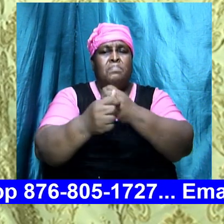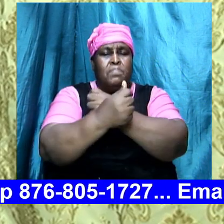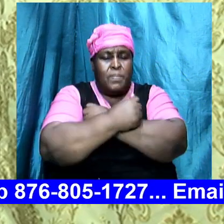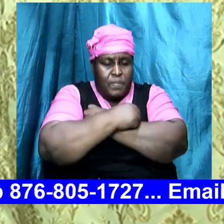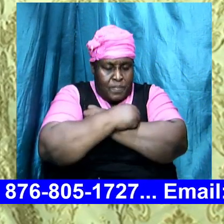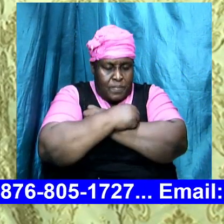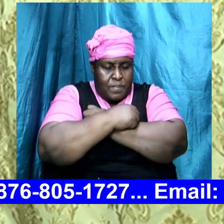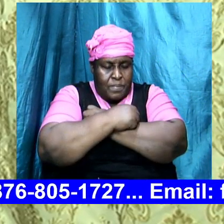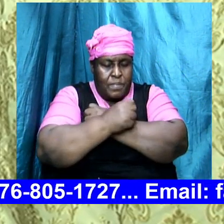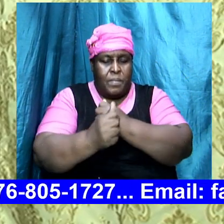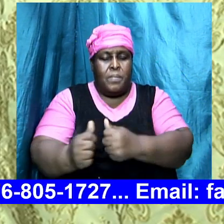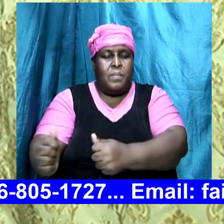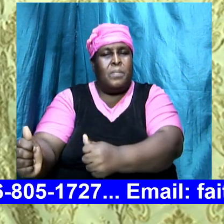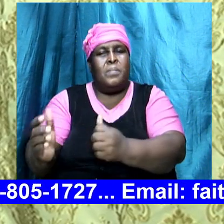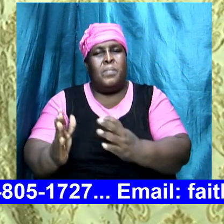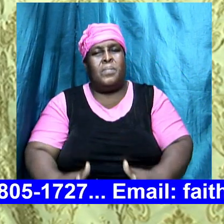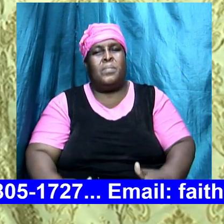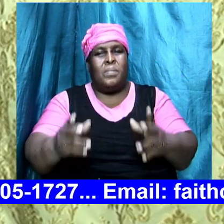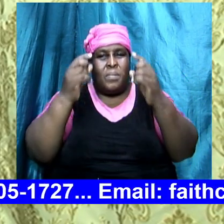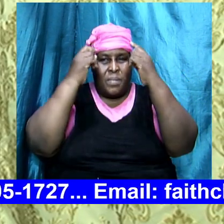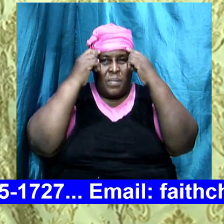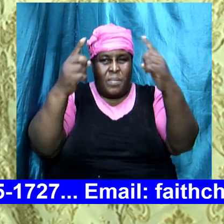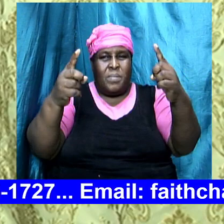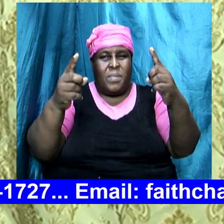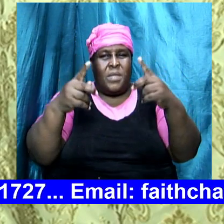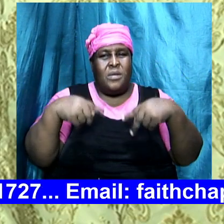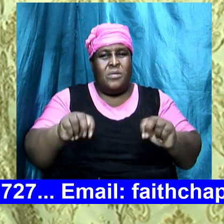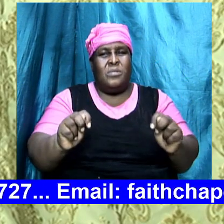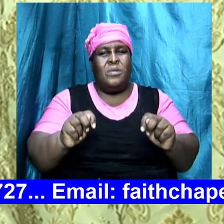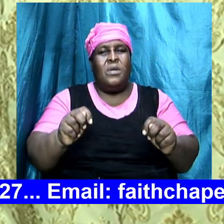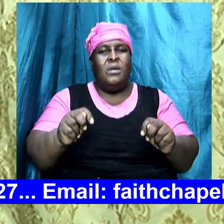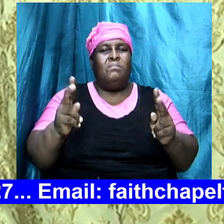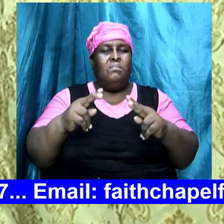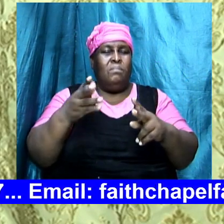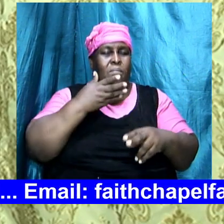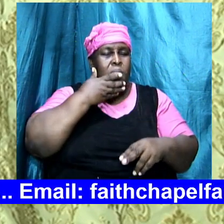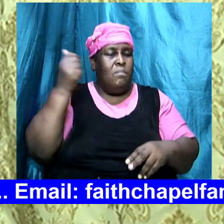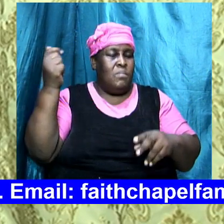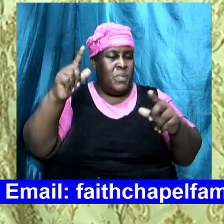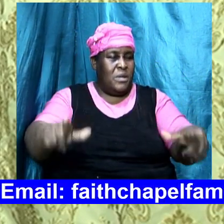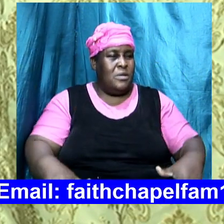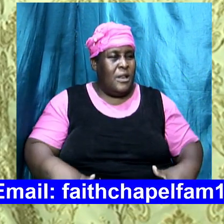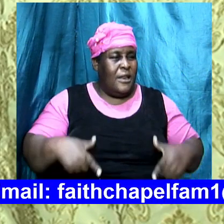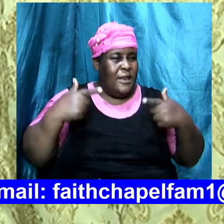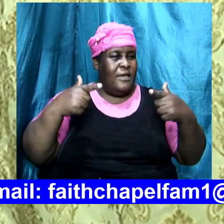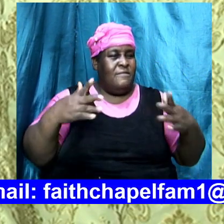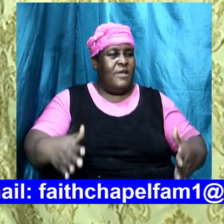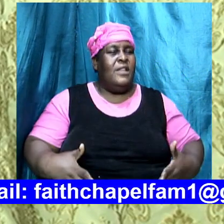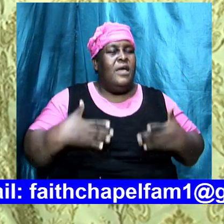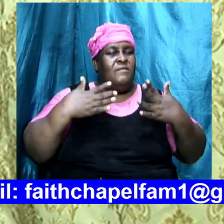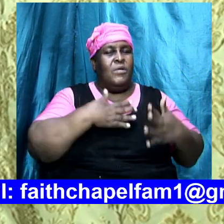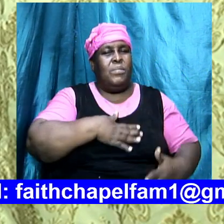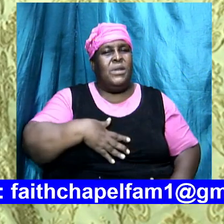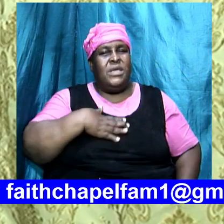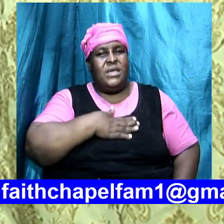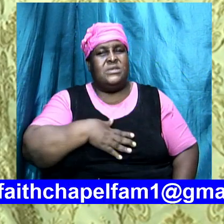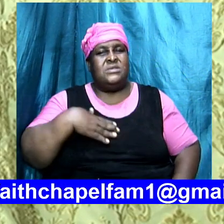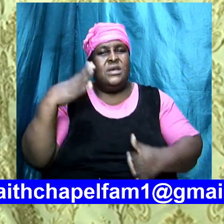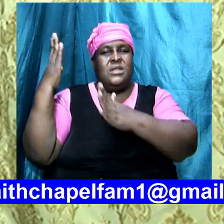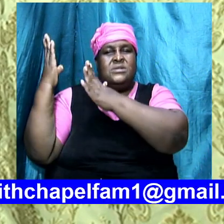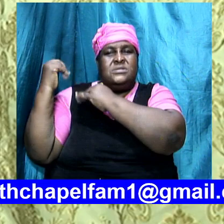apostles doctrine and we must try our very best to live a life pleasing and